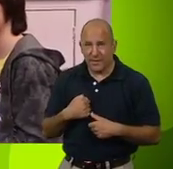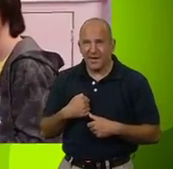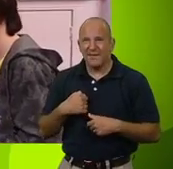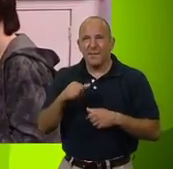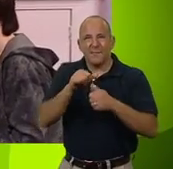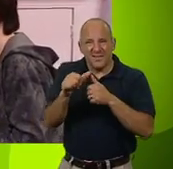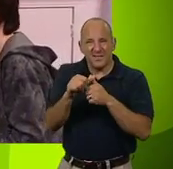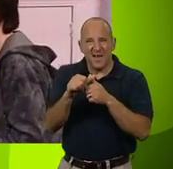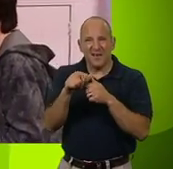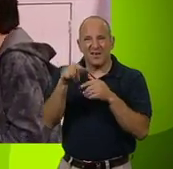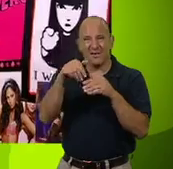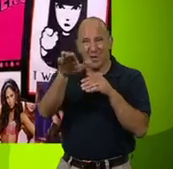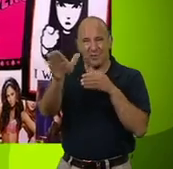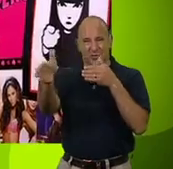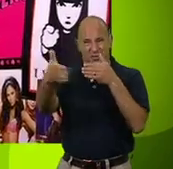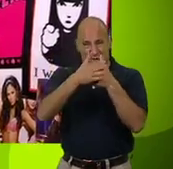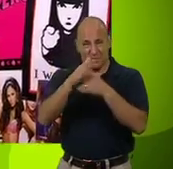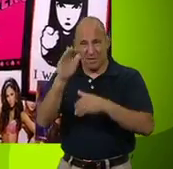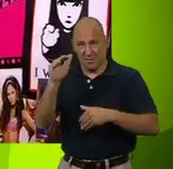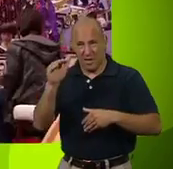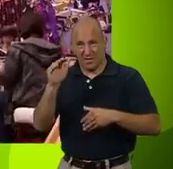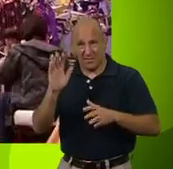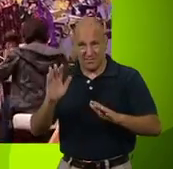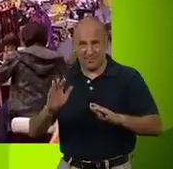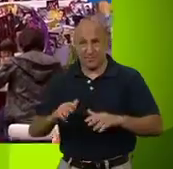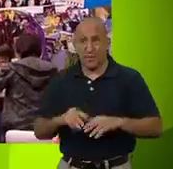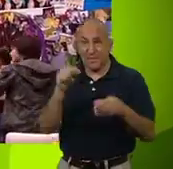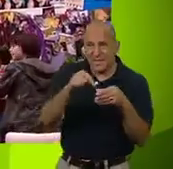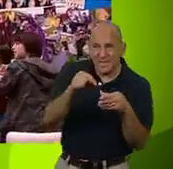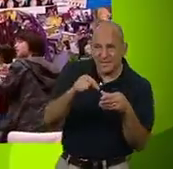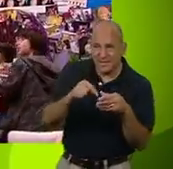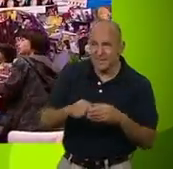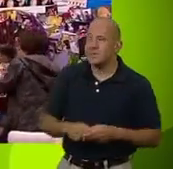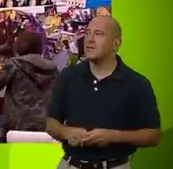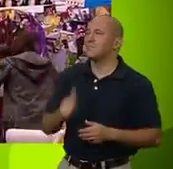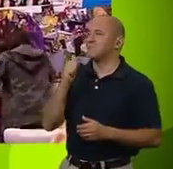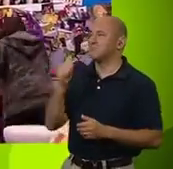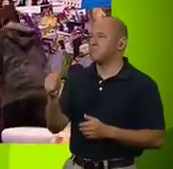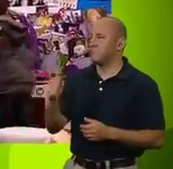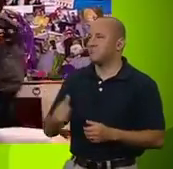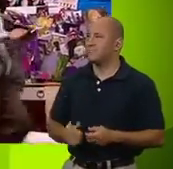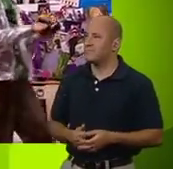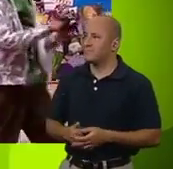a job and slam the door in your face on the way out. Is this it, Max? Good work, then.